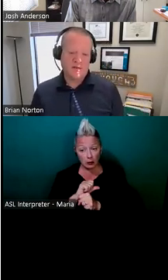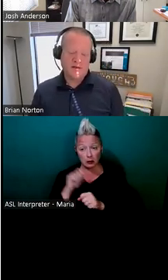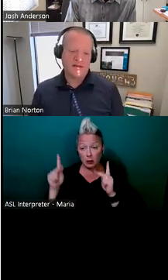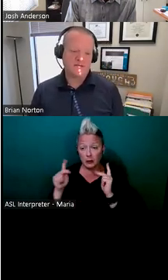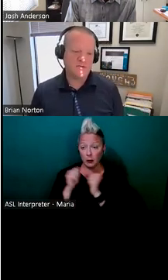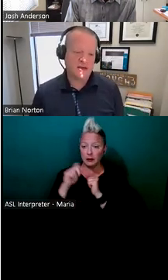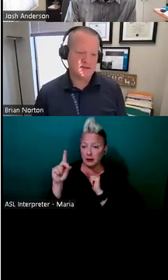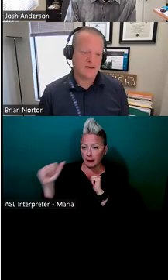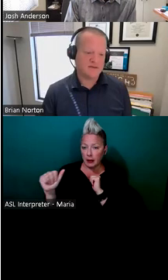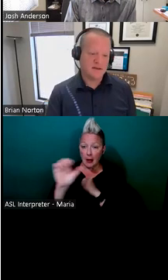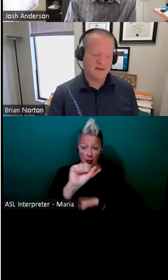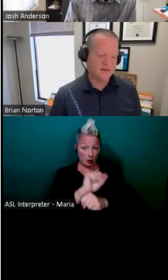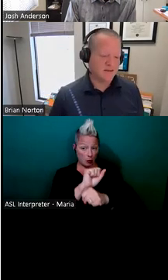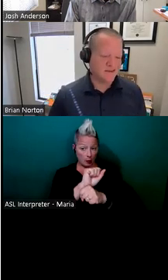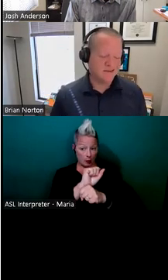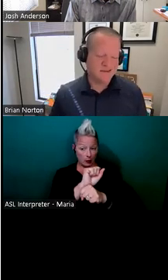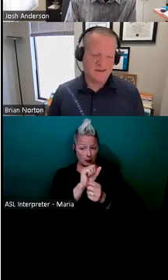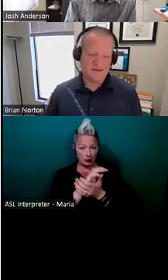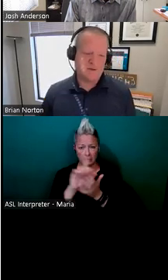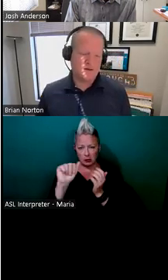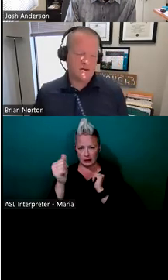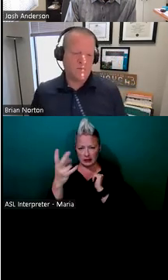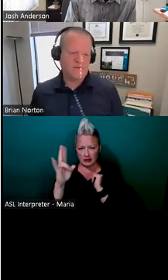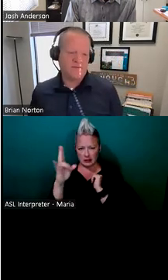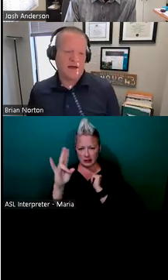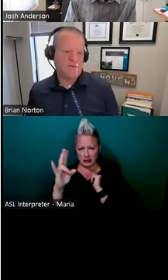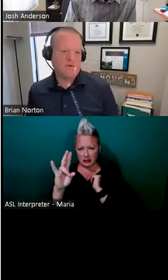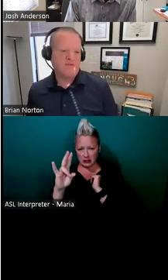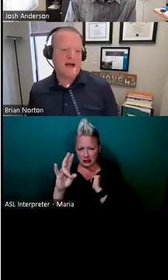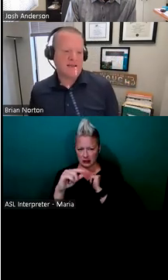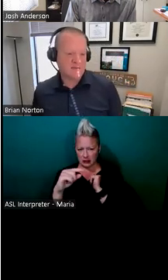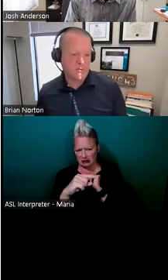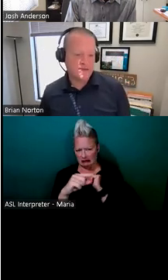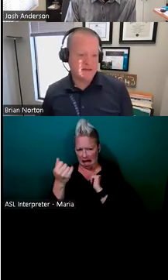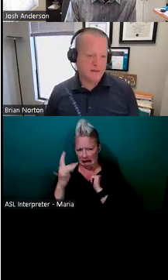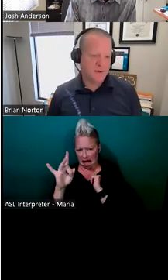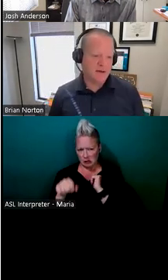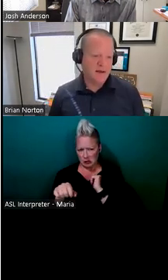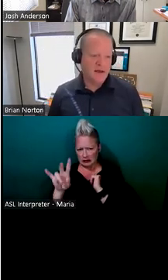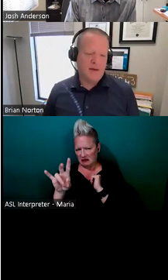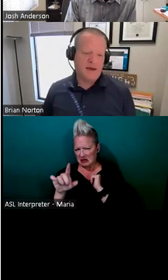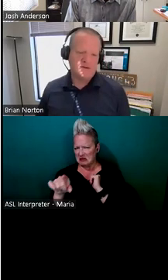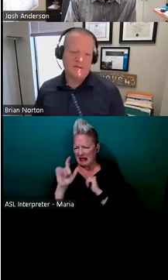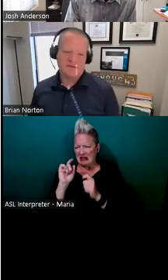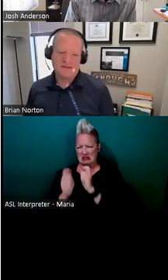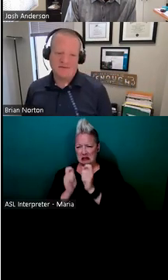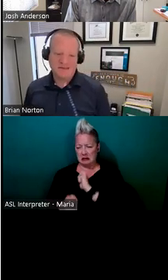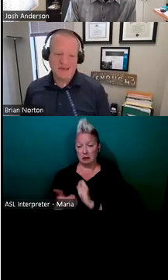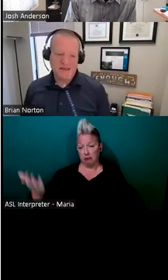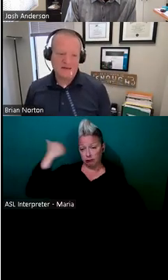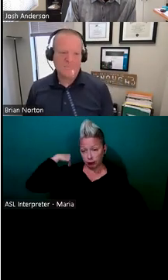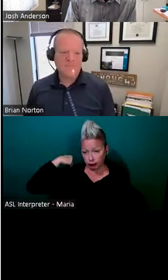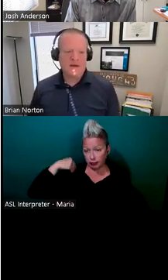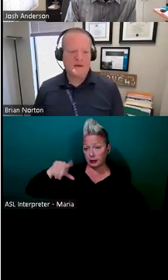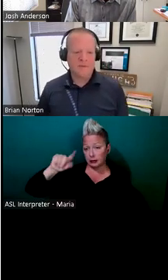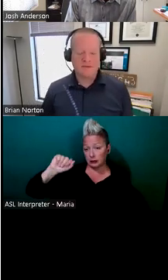employment, as of 2017, I think that statistic has been revised, revised more recently. But back in 2017,